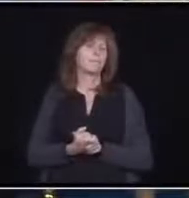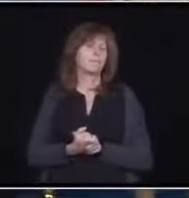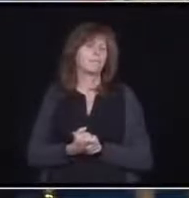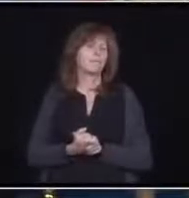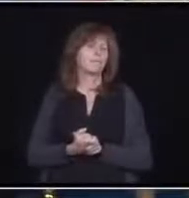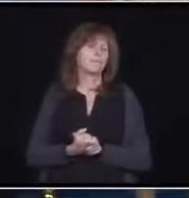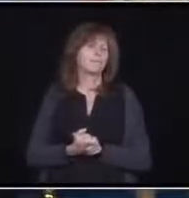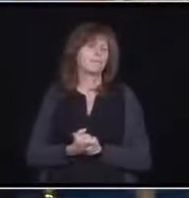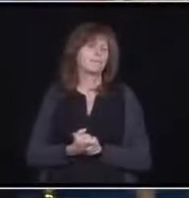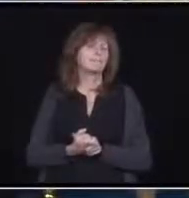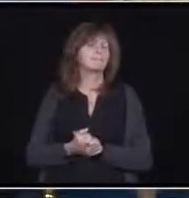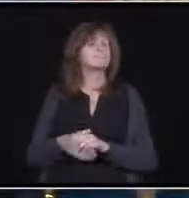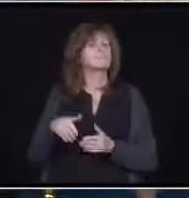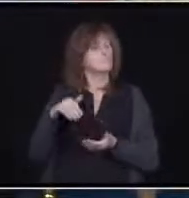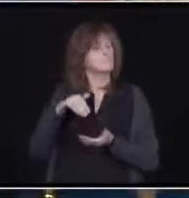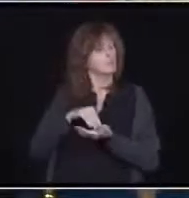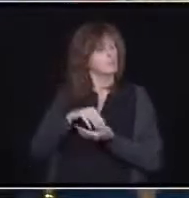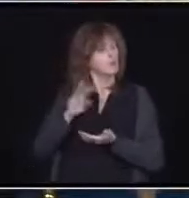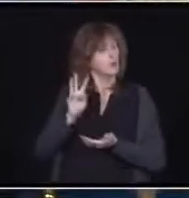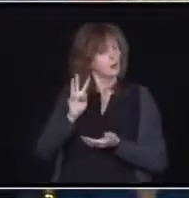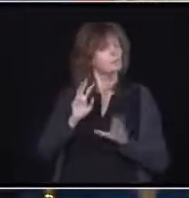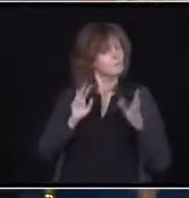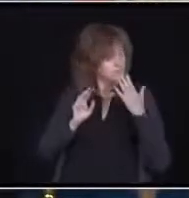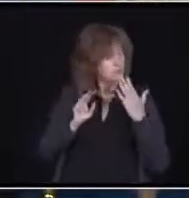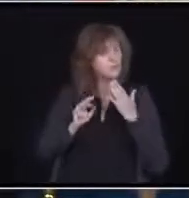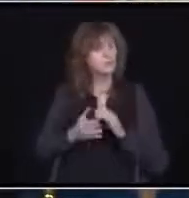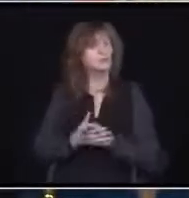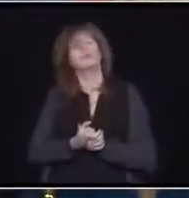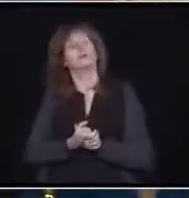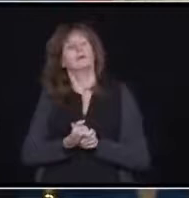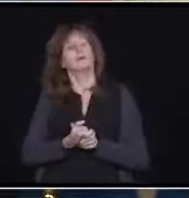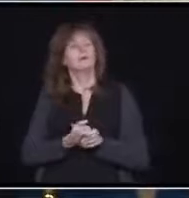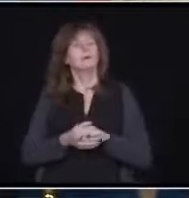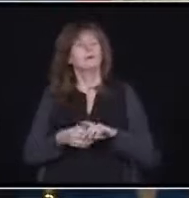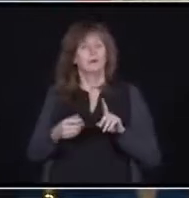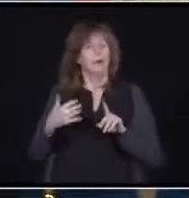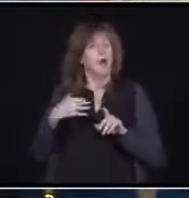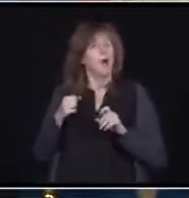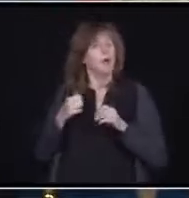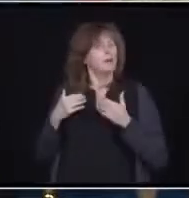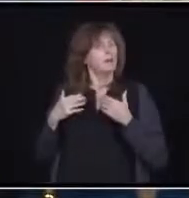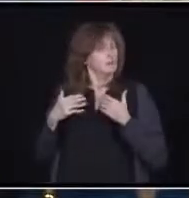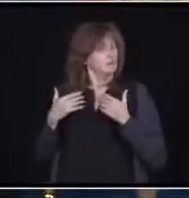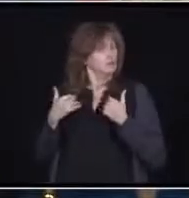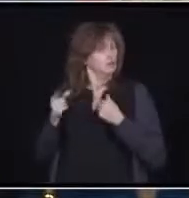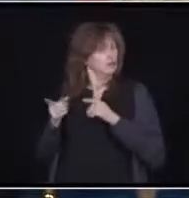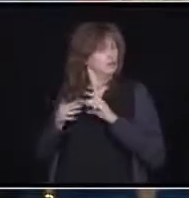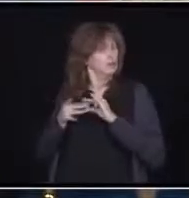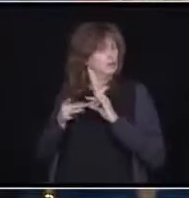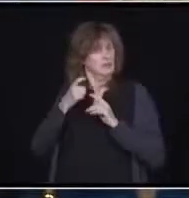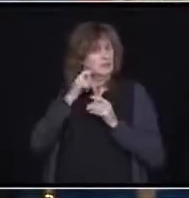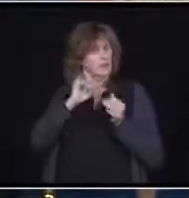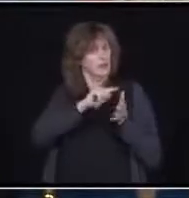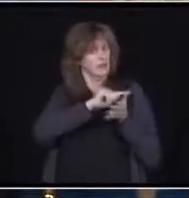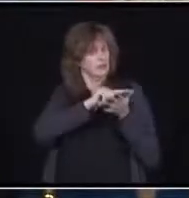Yes, and thank you. And as Minister Elliott has already alluded to, there are a variety of different metrics that we use